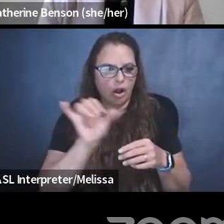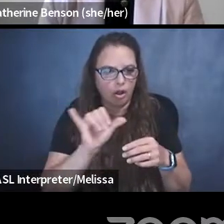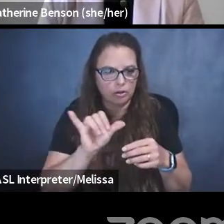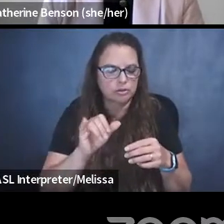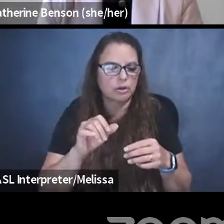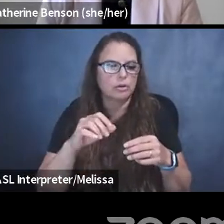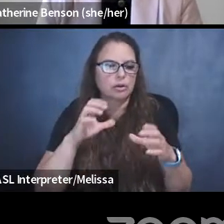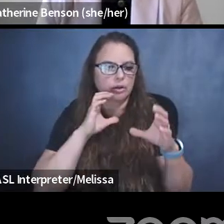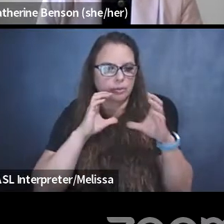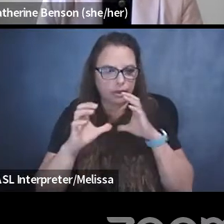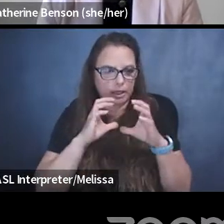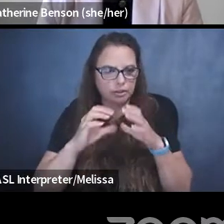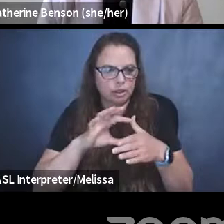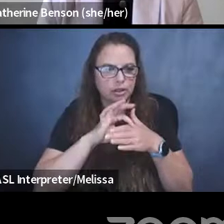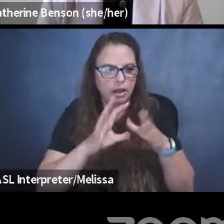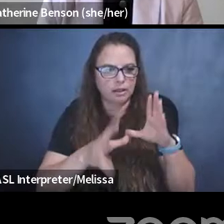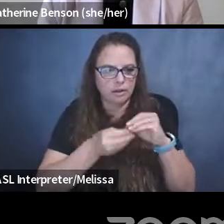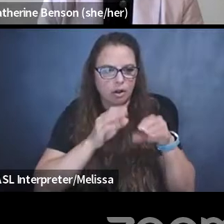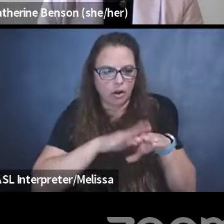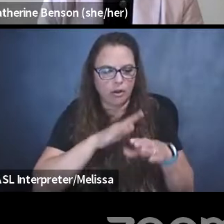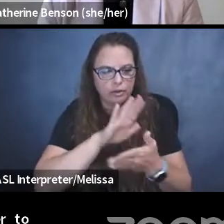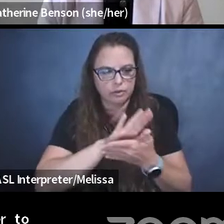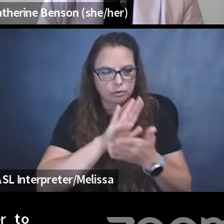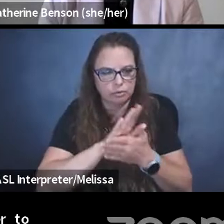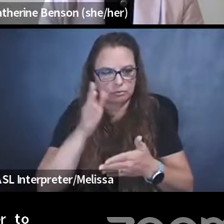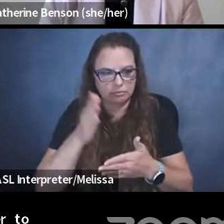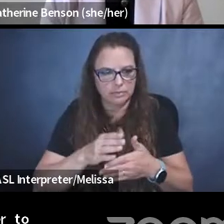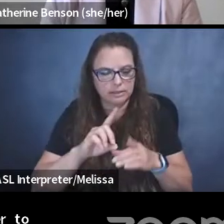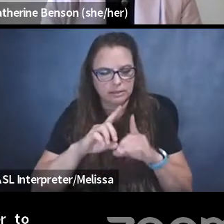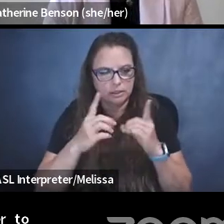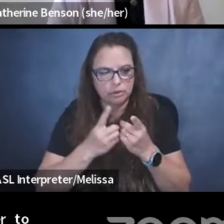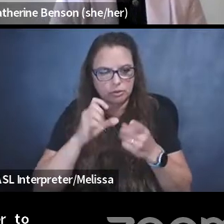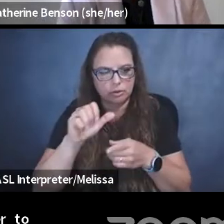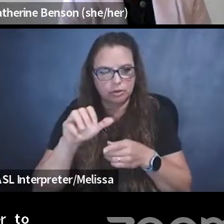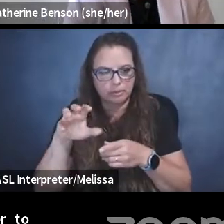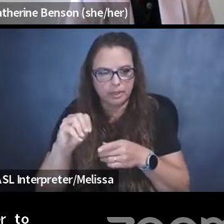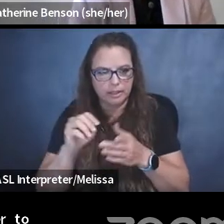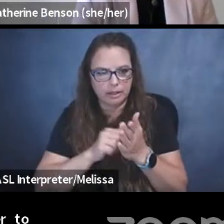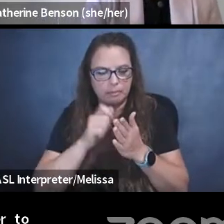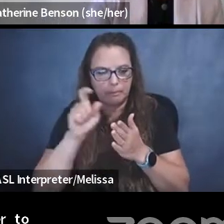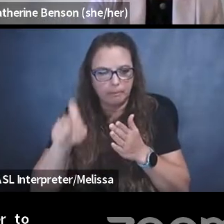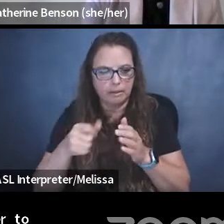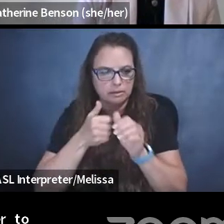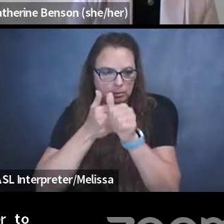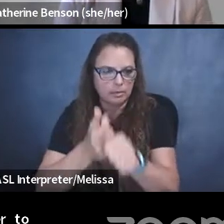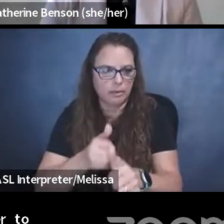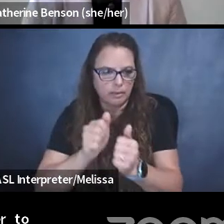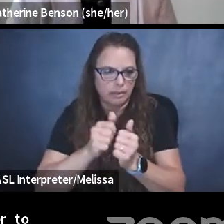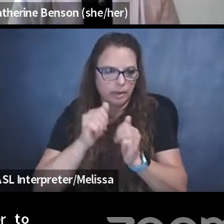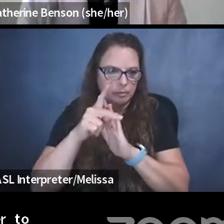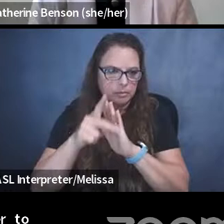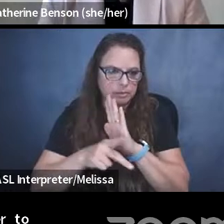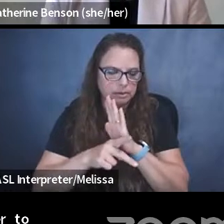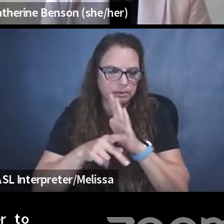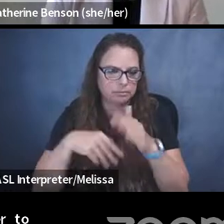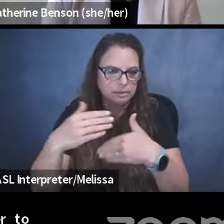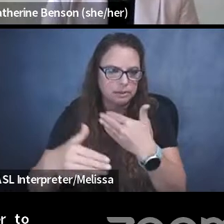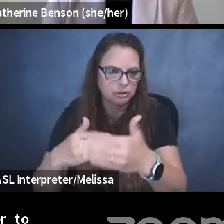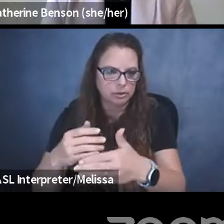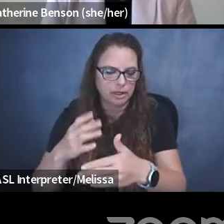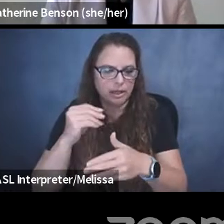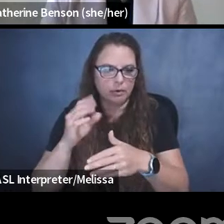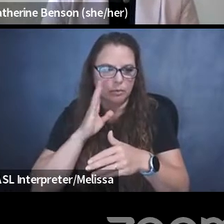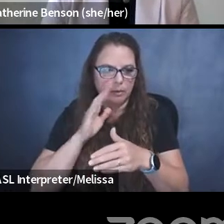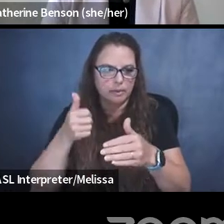and content on school slash district social media accounts must comply with this procedure and will be subject to monitoring by the